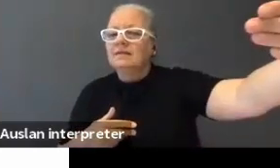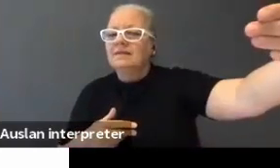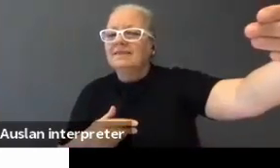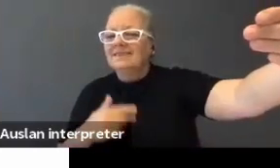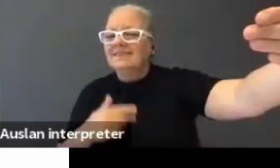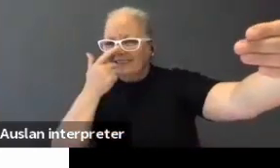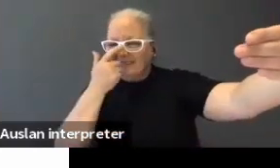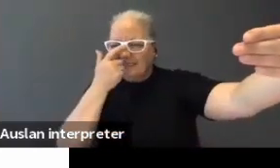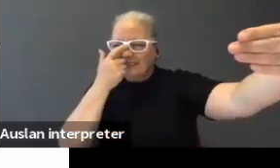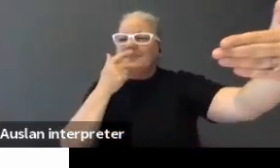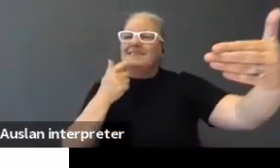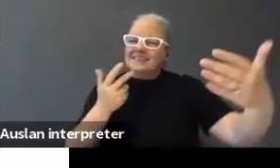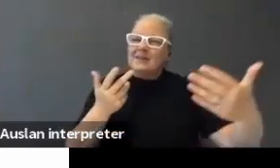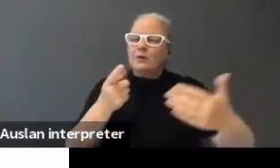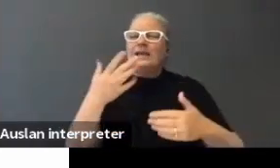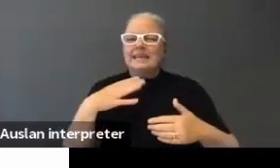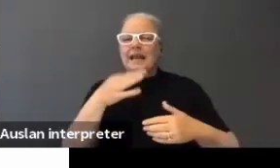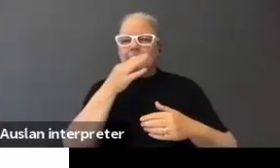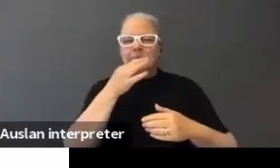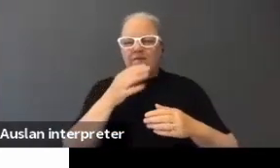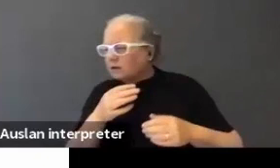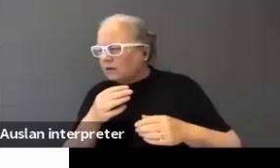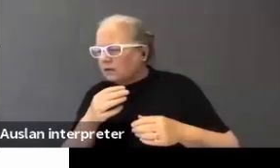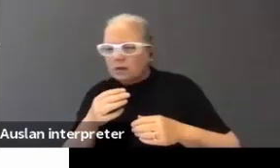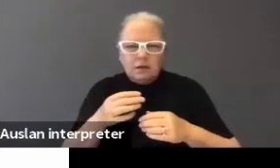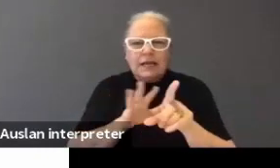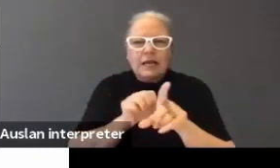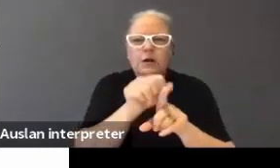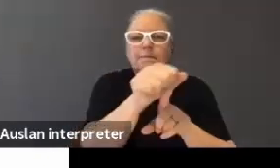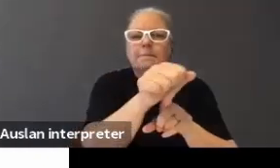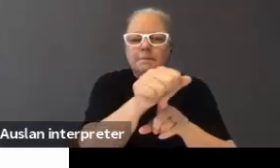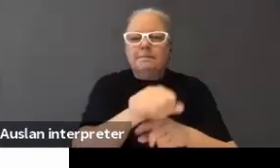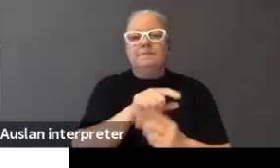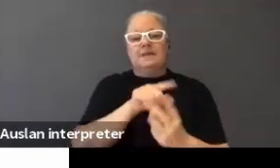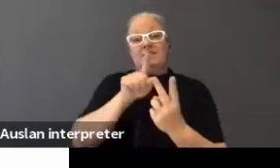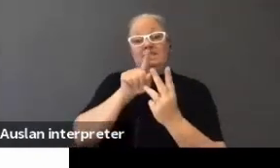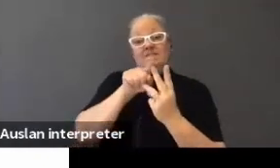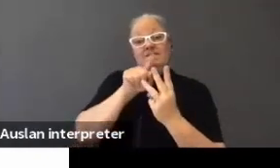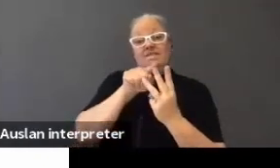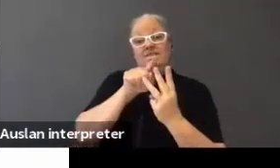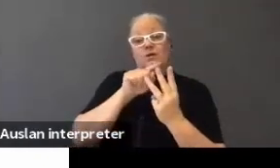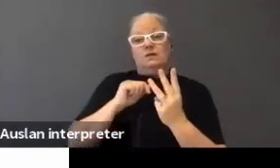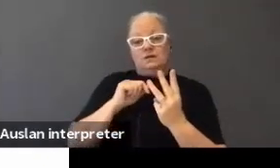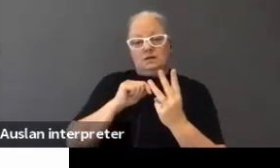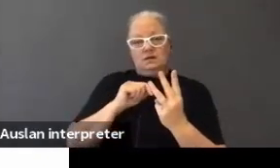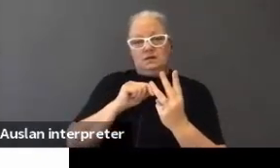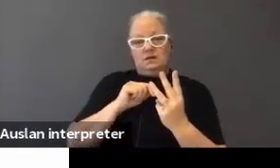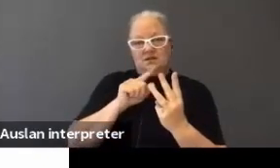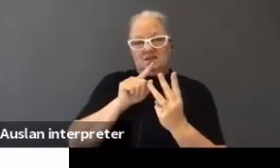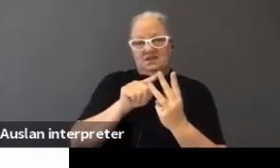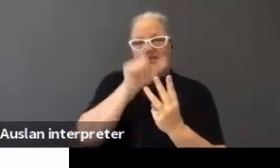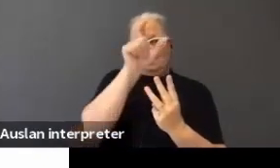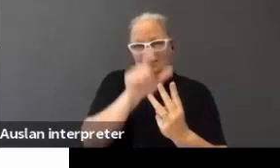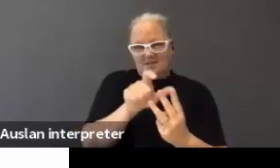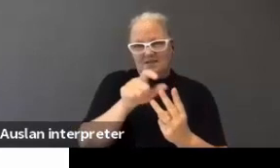So, you have a bit of catching up to do. Okay? The next one, I just want to just quickly, you can have